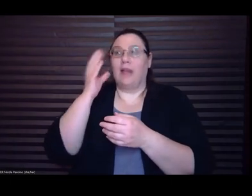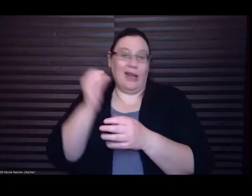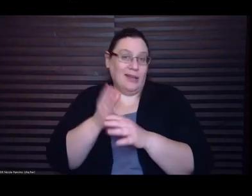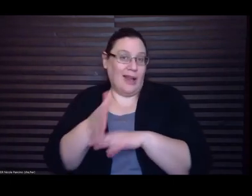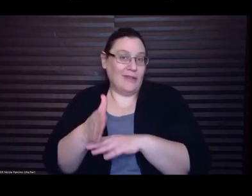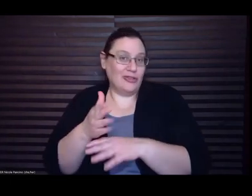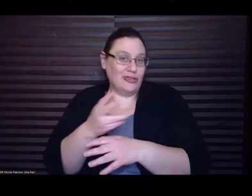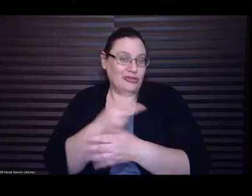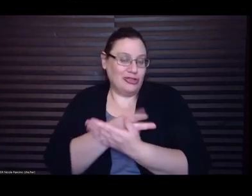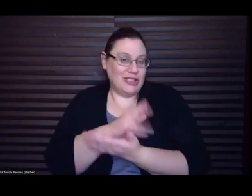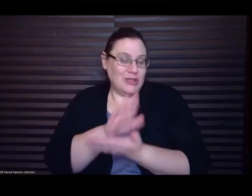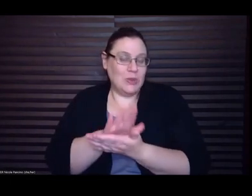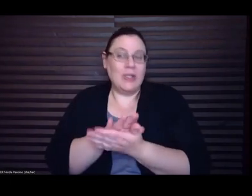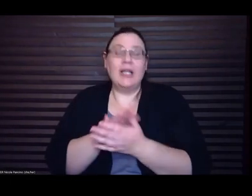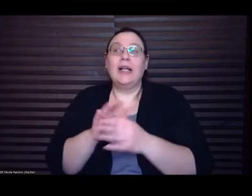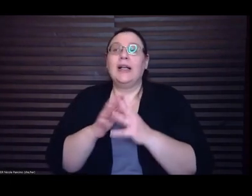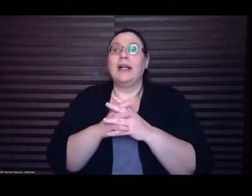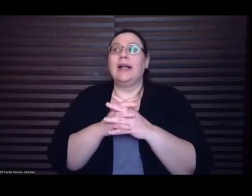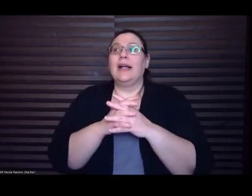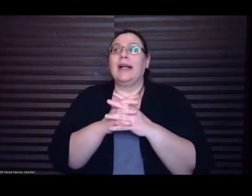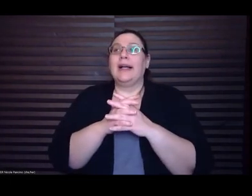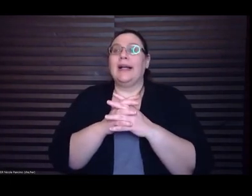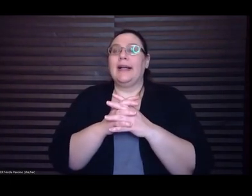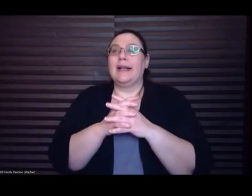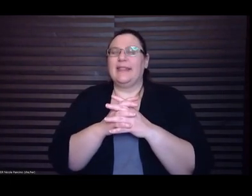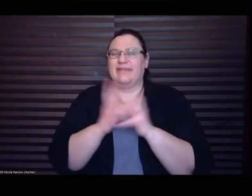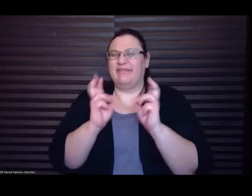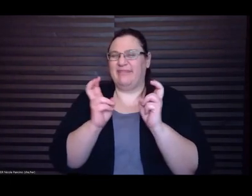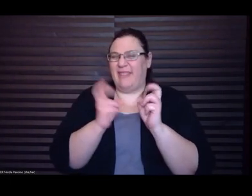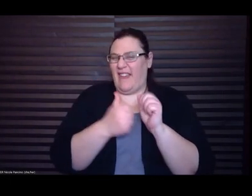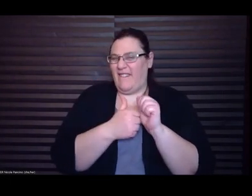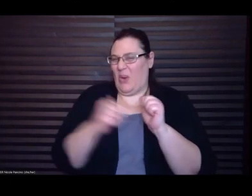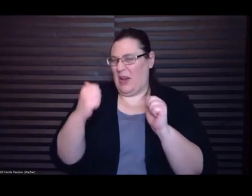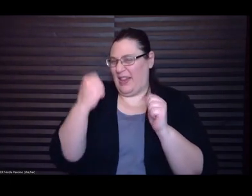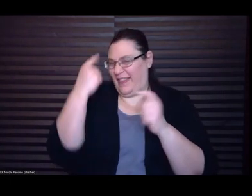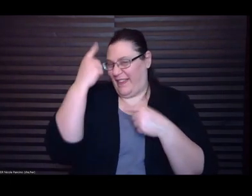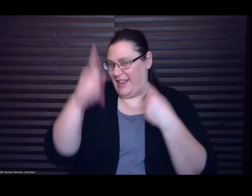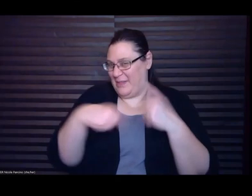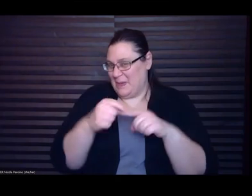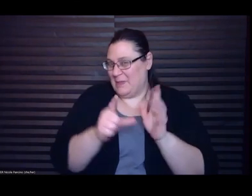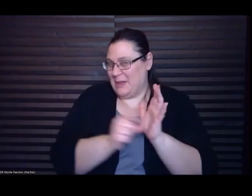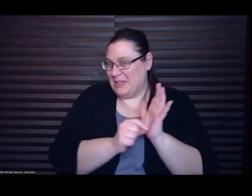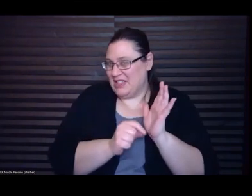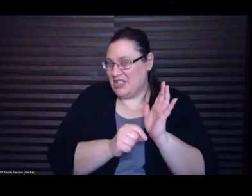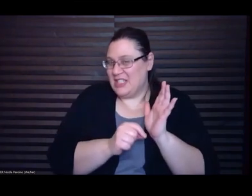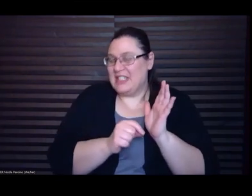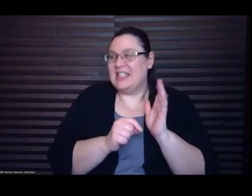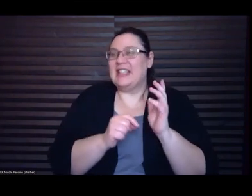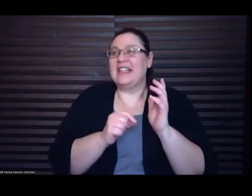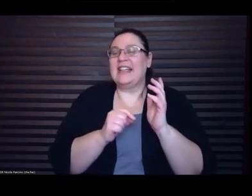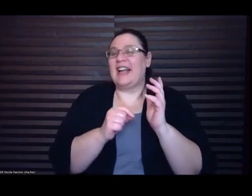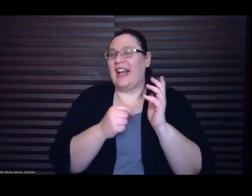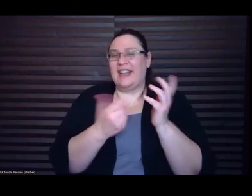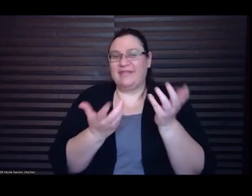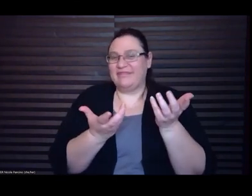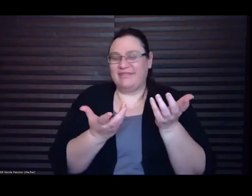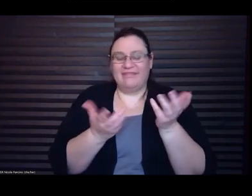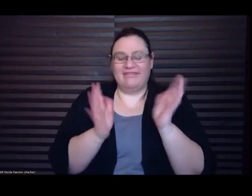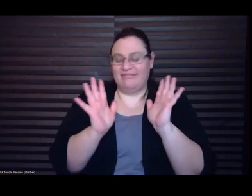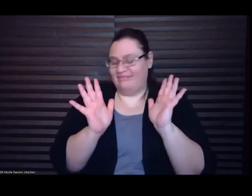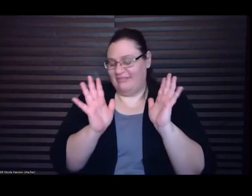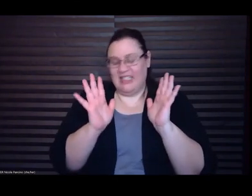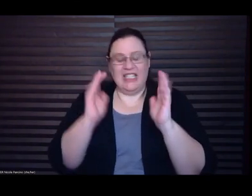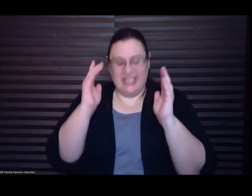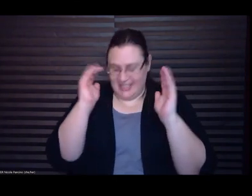thinking about publishing I was I just was like I just need to keep my head down and work on the stories